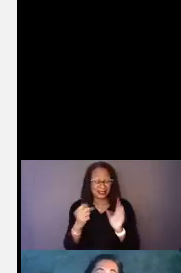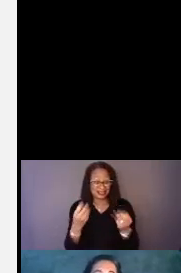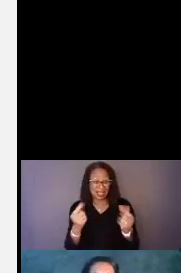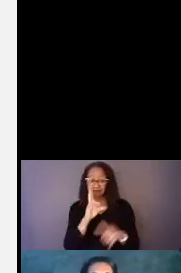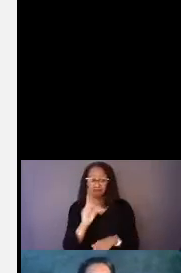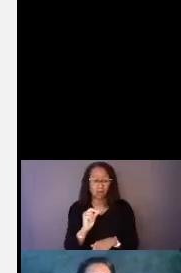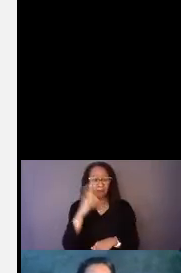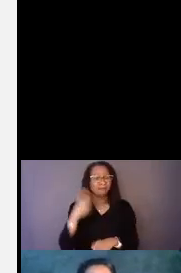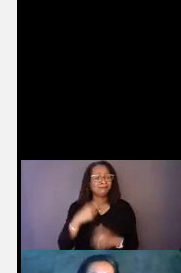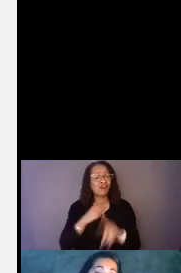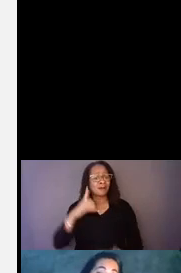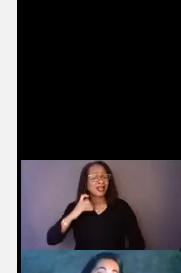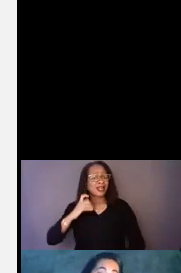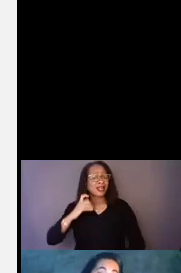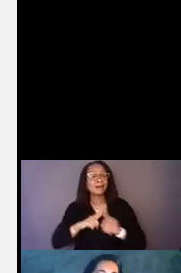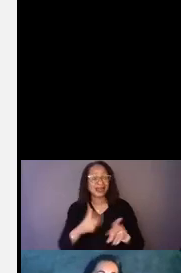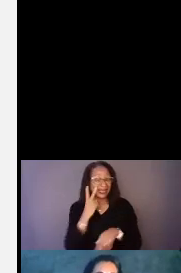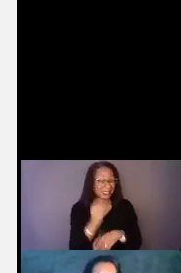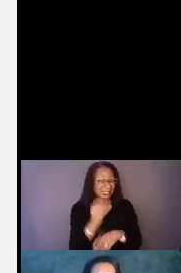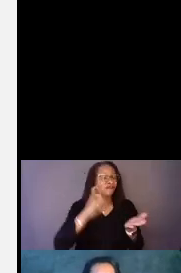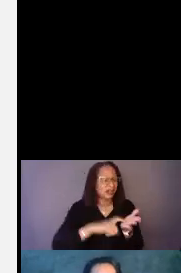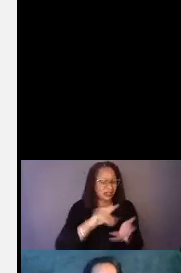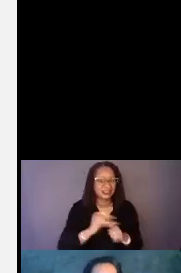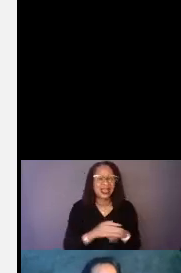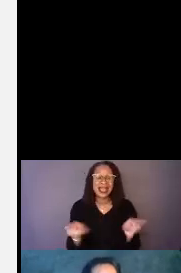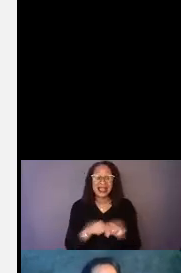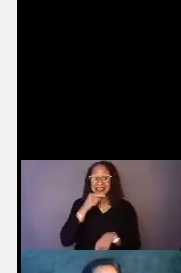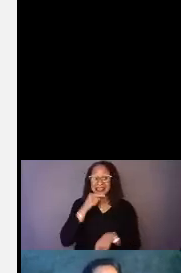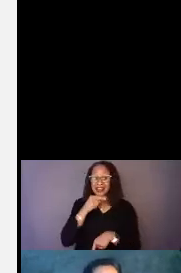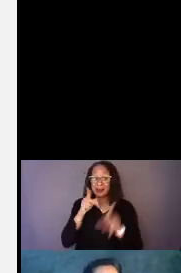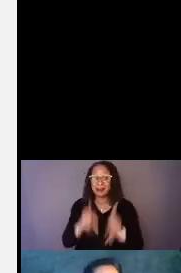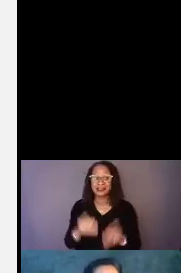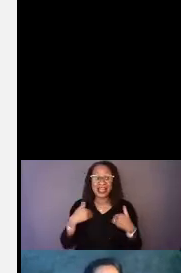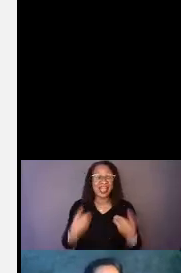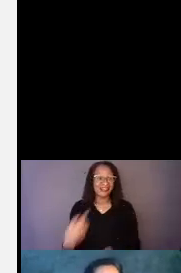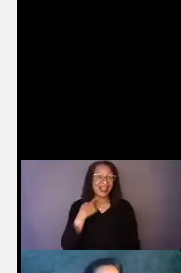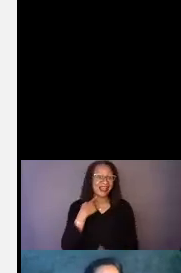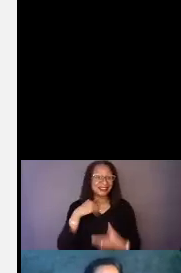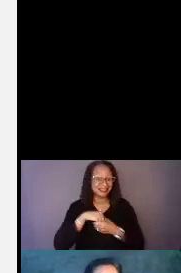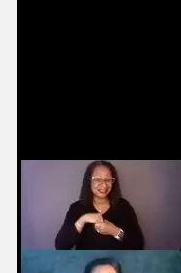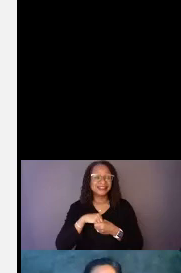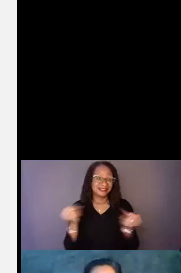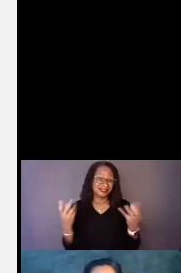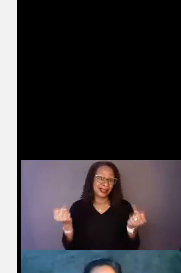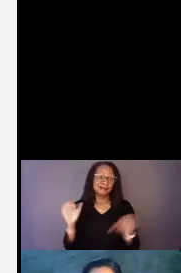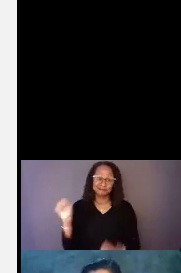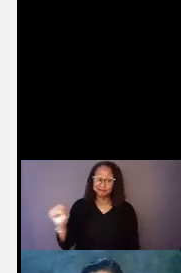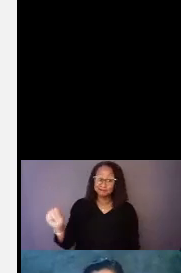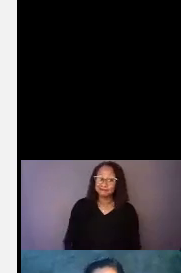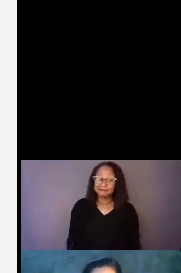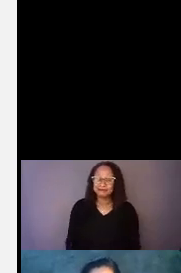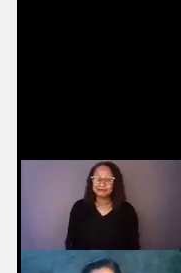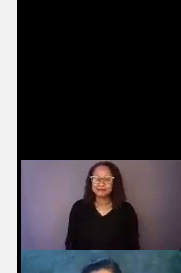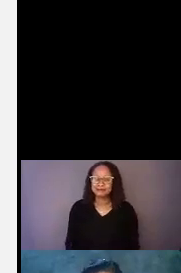So there are definitely dialects. And I, as a hearing person, have an accent and sign language that